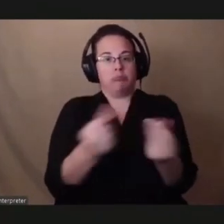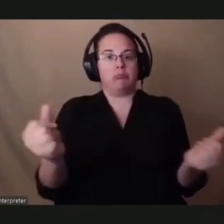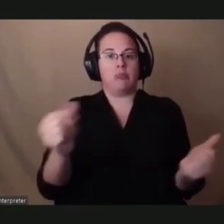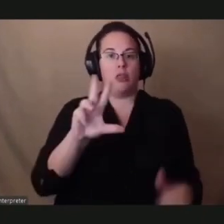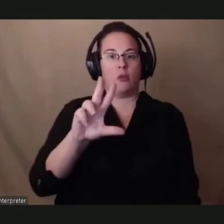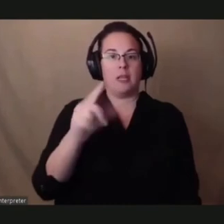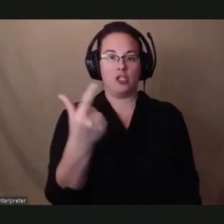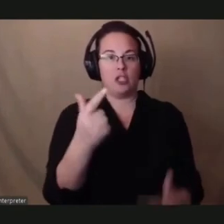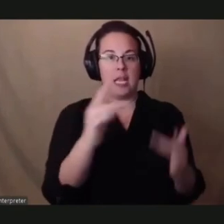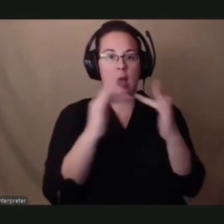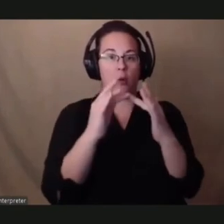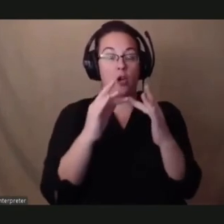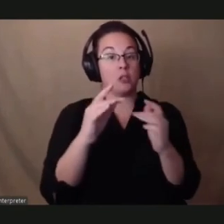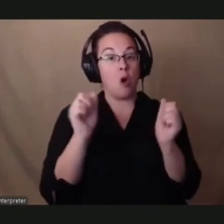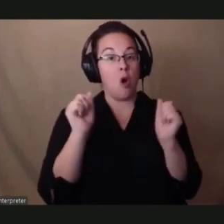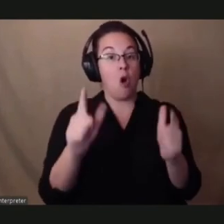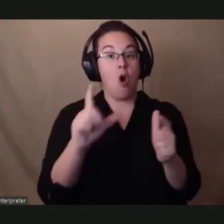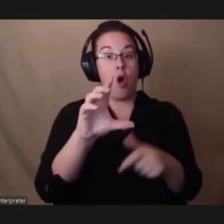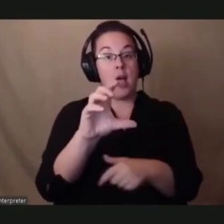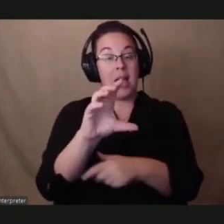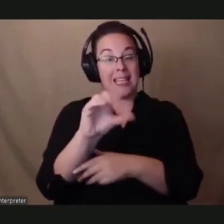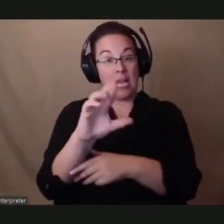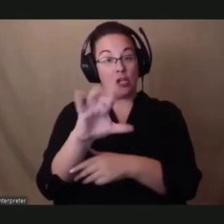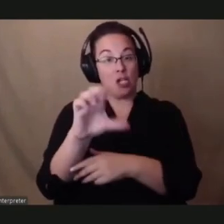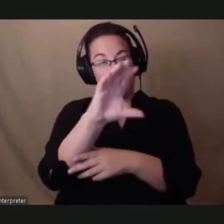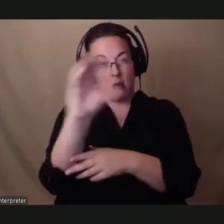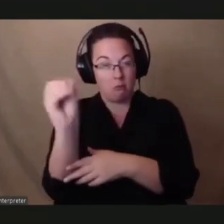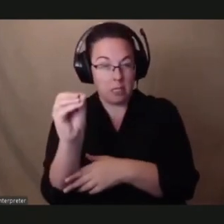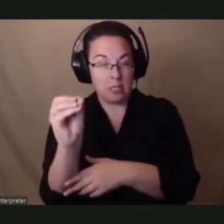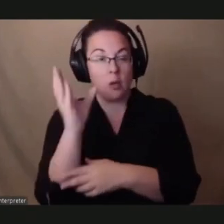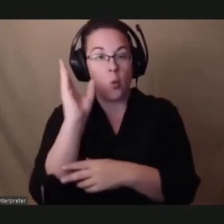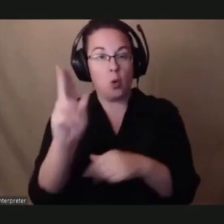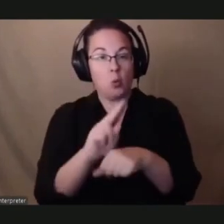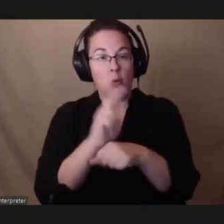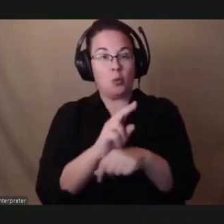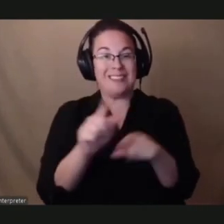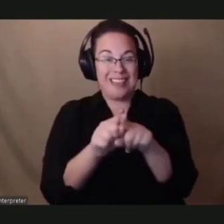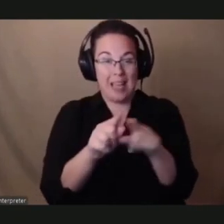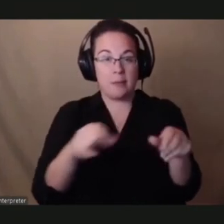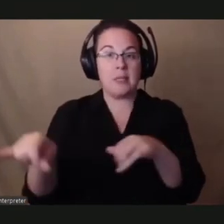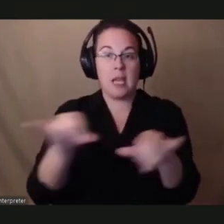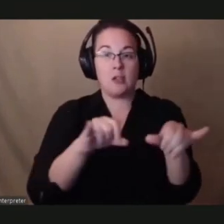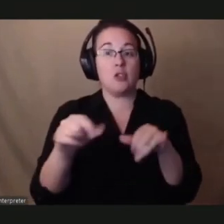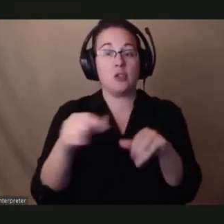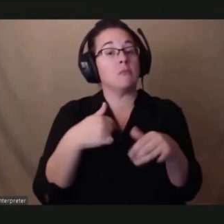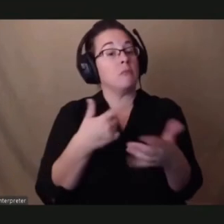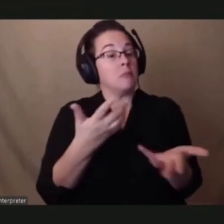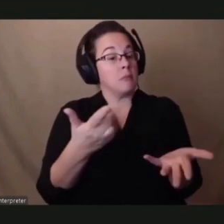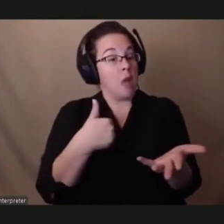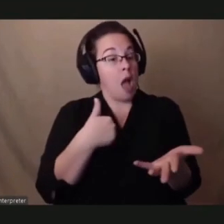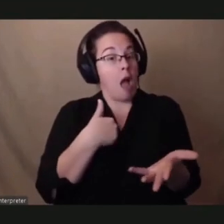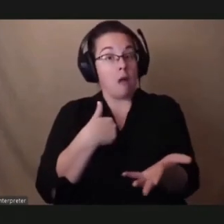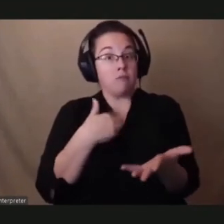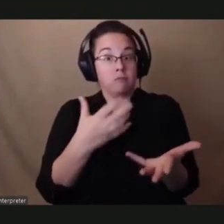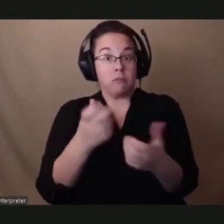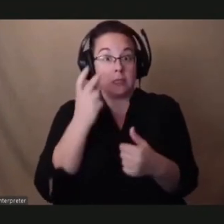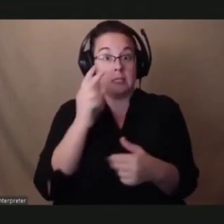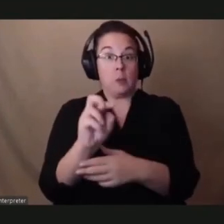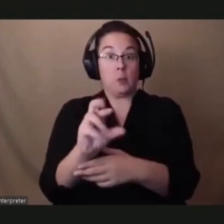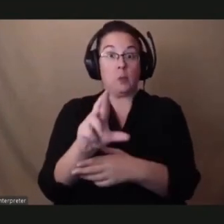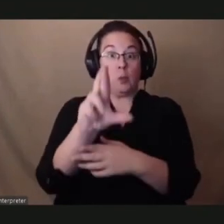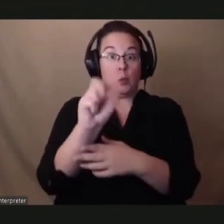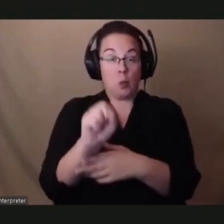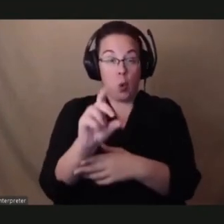and all carriers will use the same standards. I also want to stress the importance of making NORS data available to the public so the market can reward